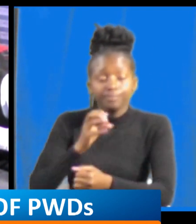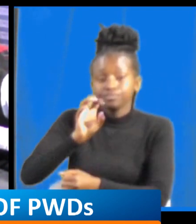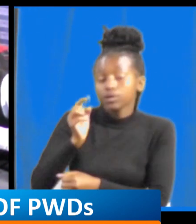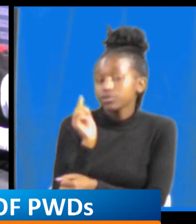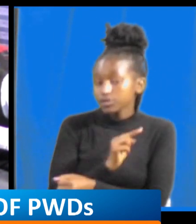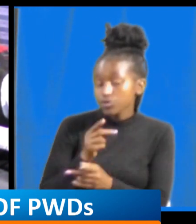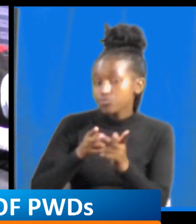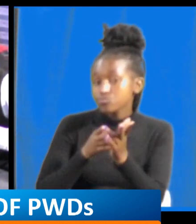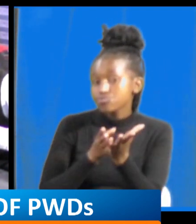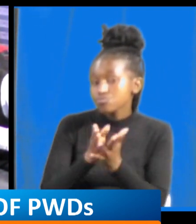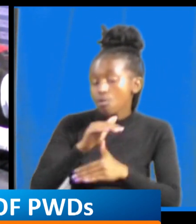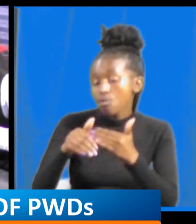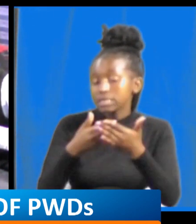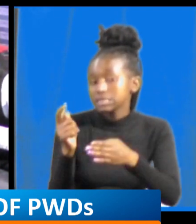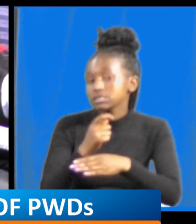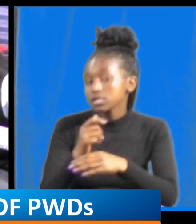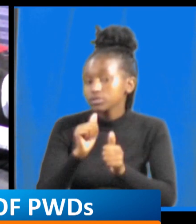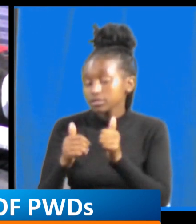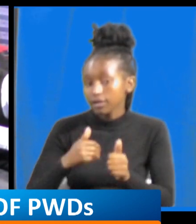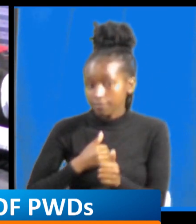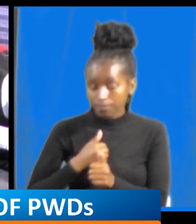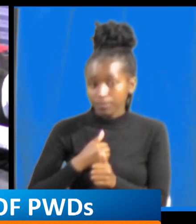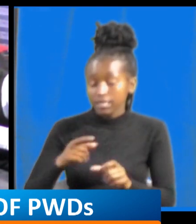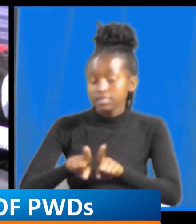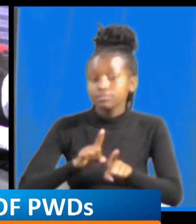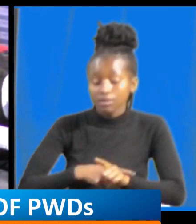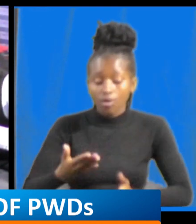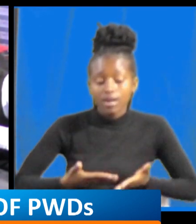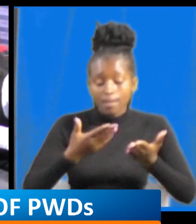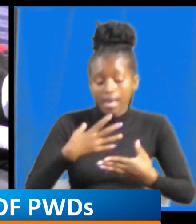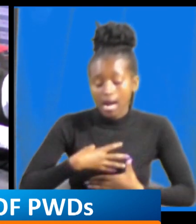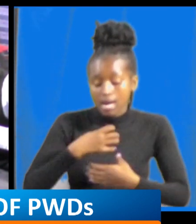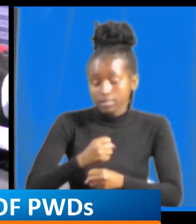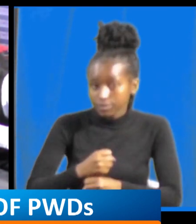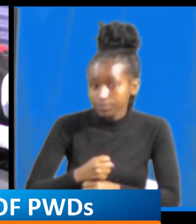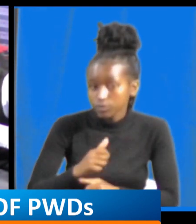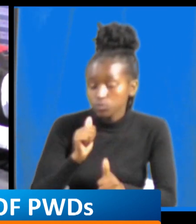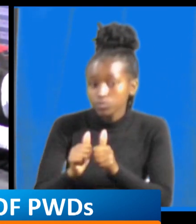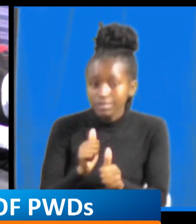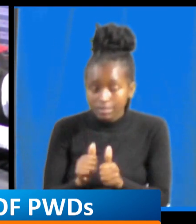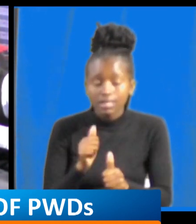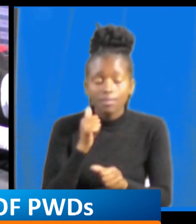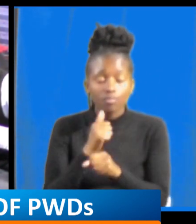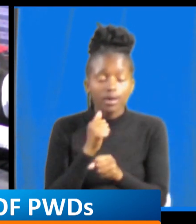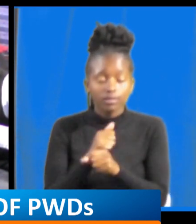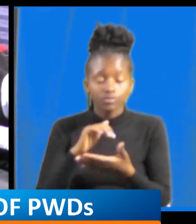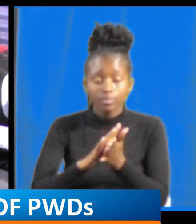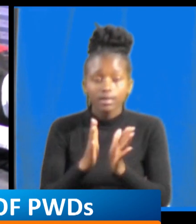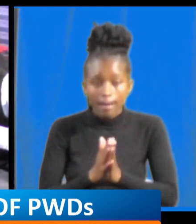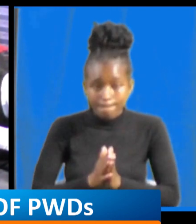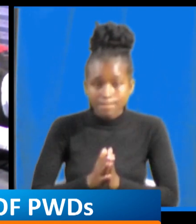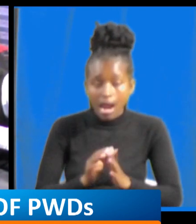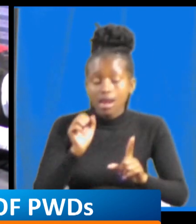they offer through the courage they give me to handle the advocacy field as an ambassador yeah